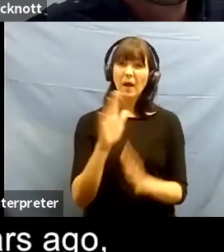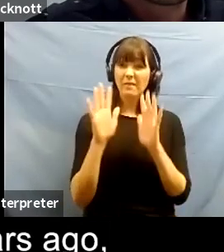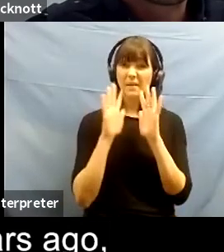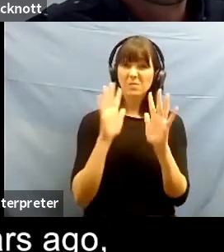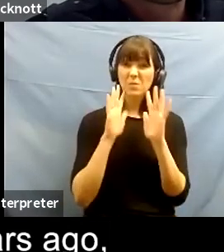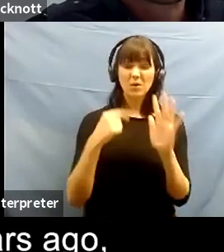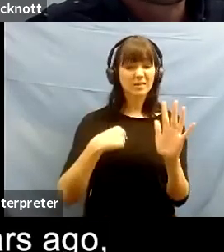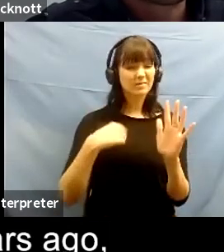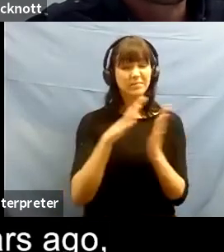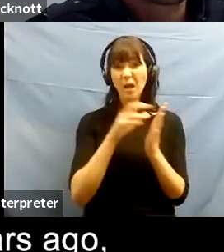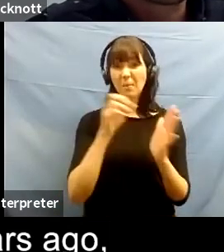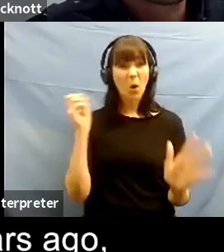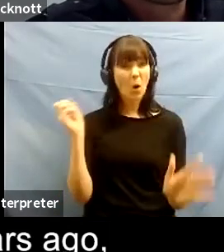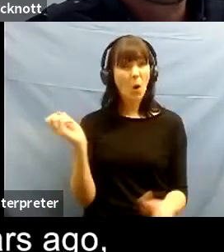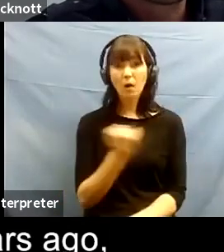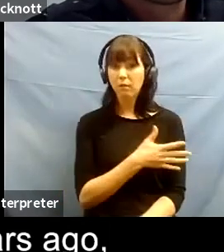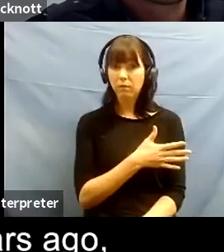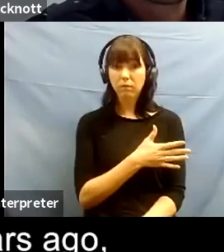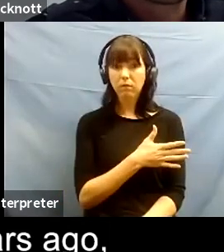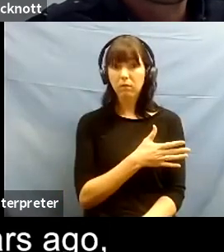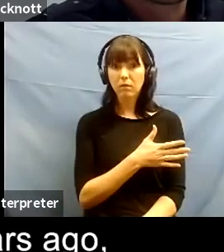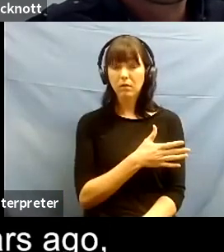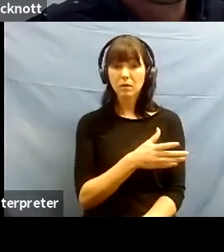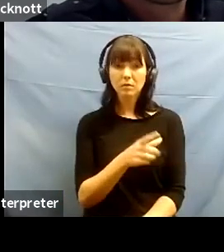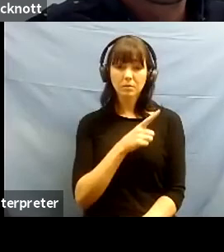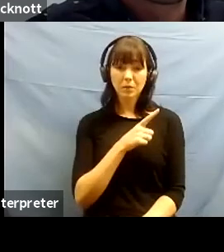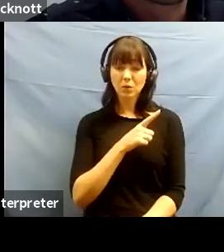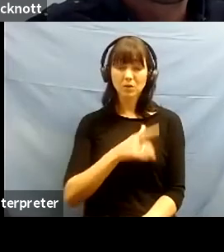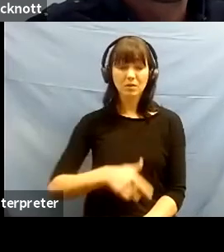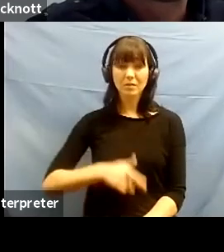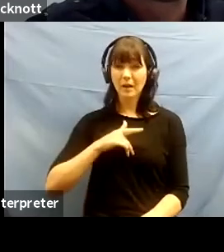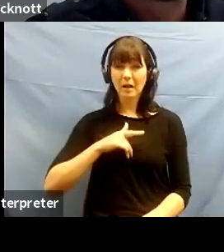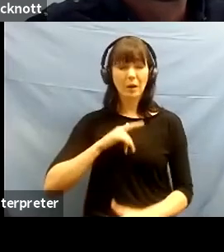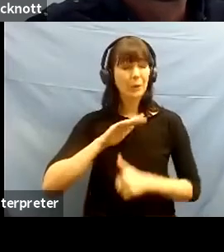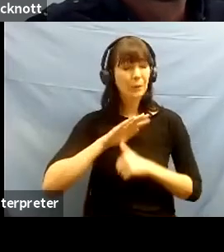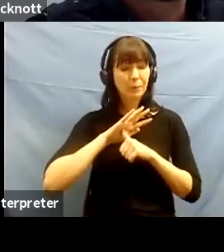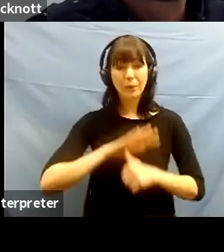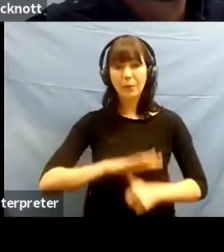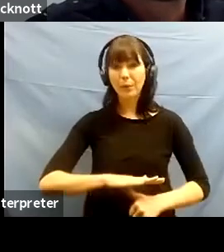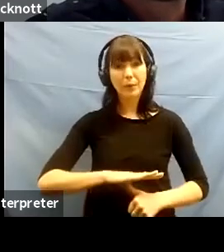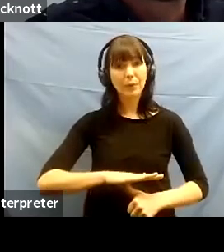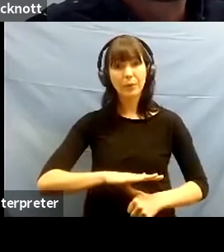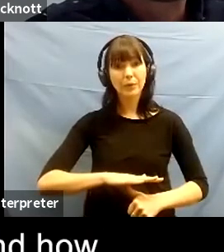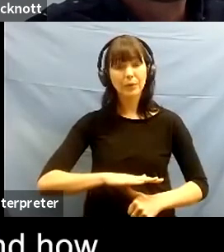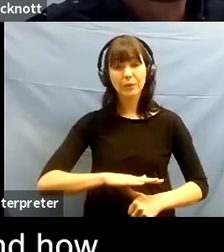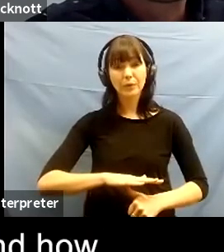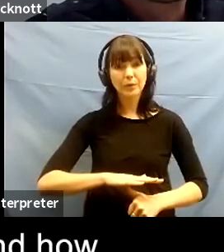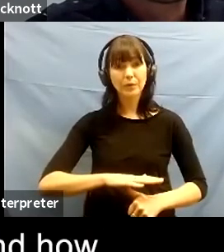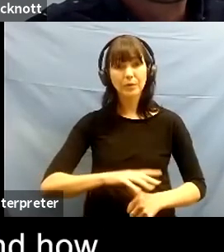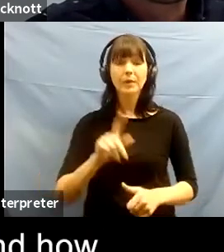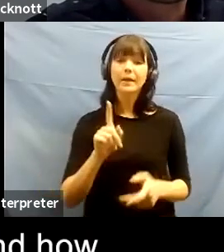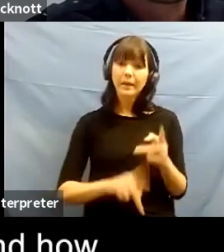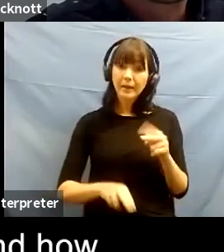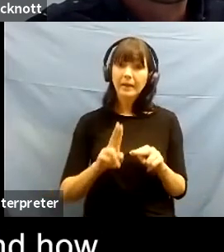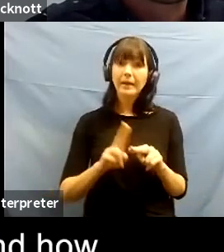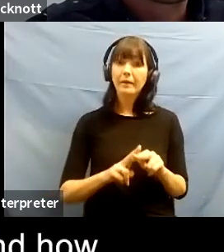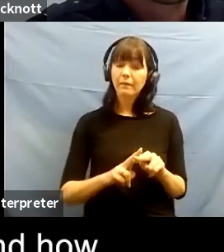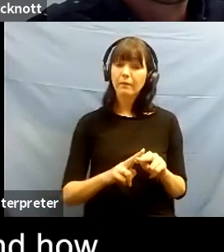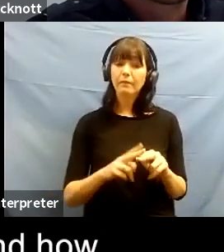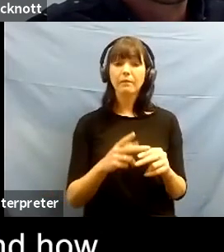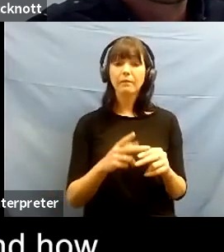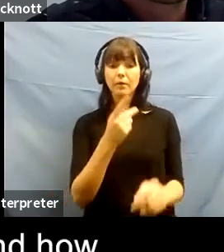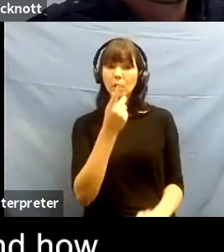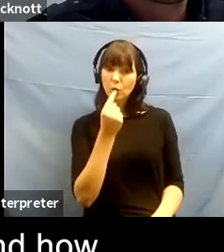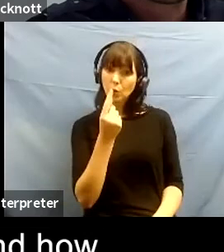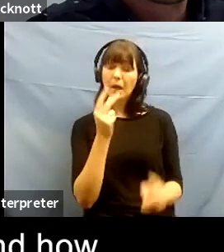because it just really really depressed me but i think if you can look at social media and